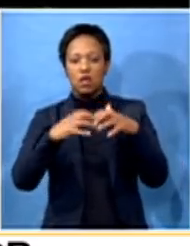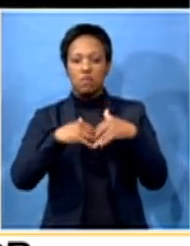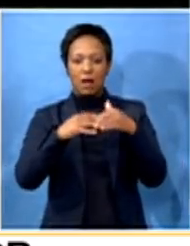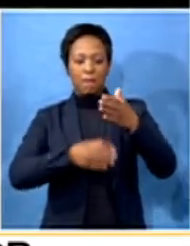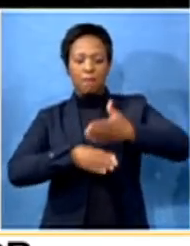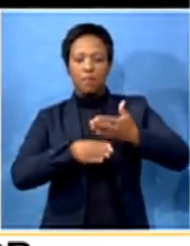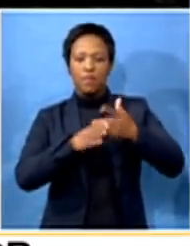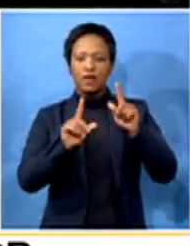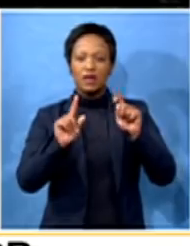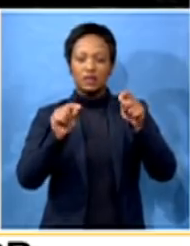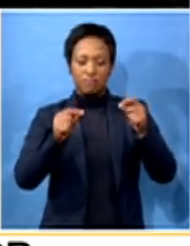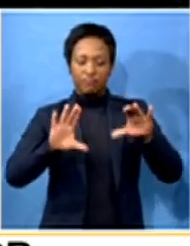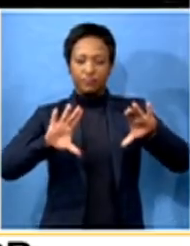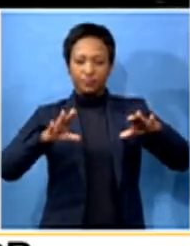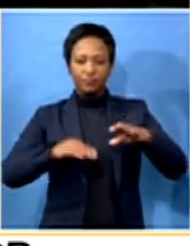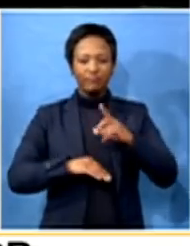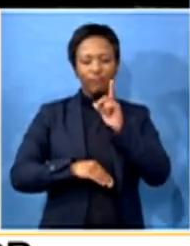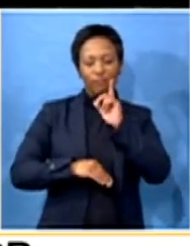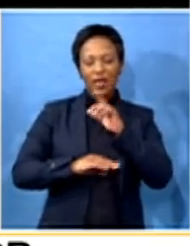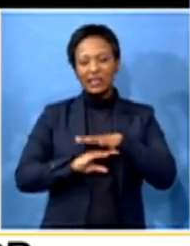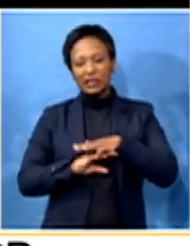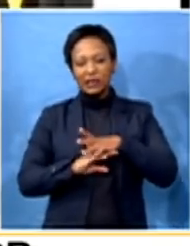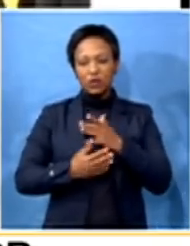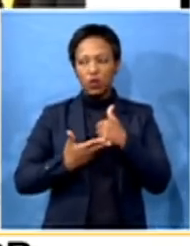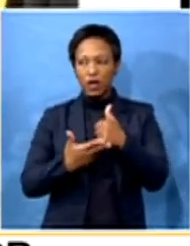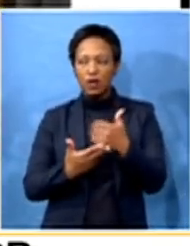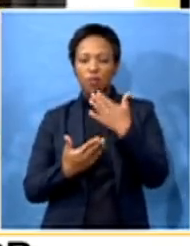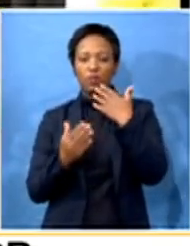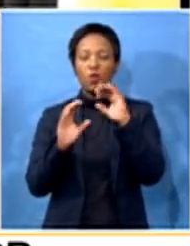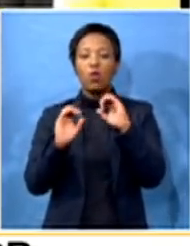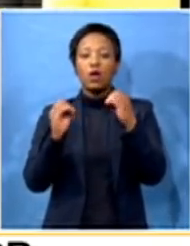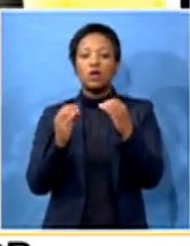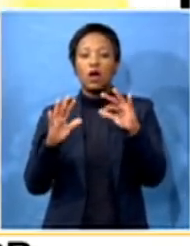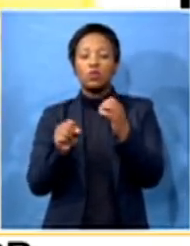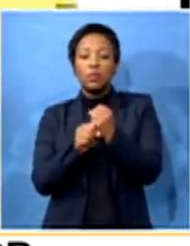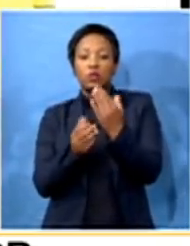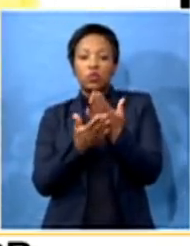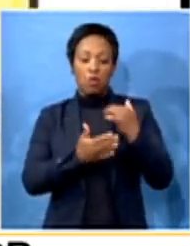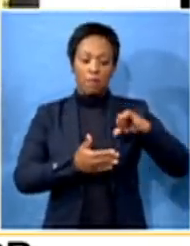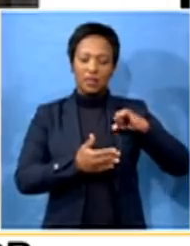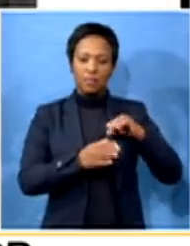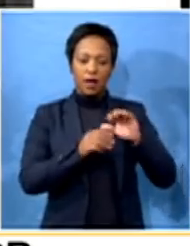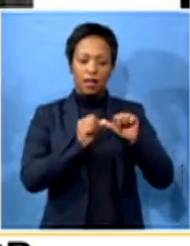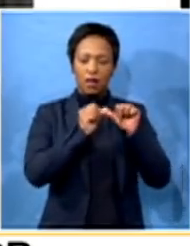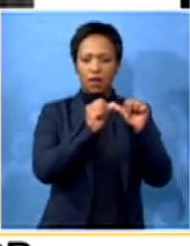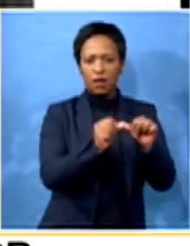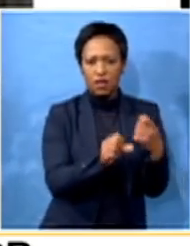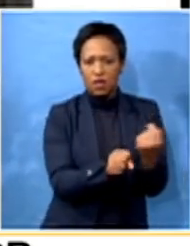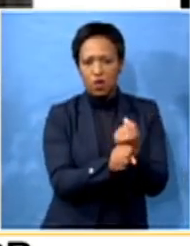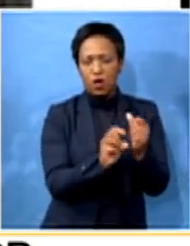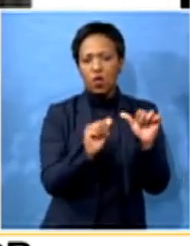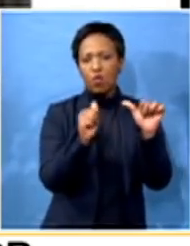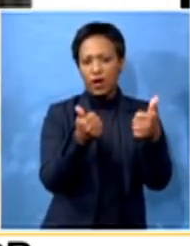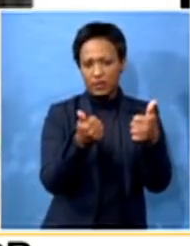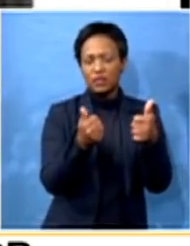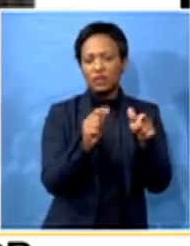way to way, how do we assist the organization, ensuring stability in the municipality, and ensuring that service delivery is not hampered